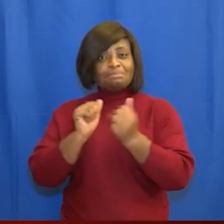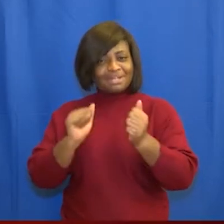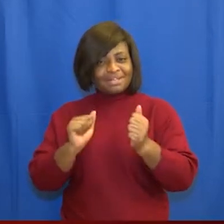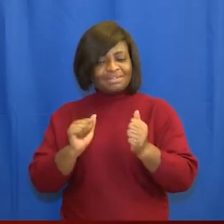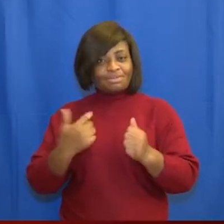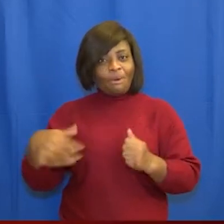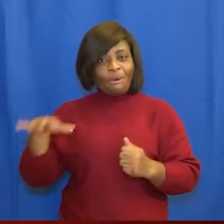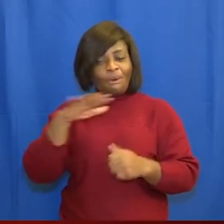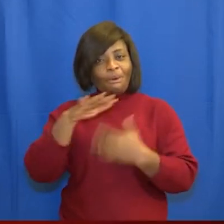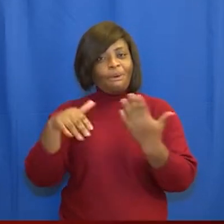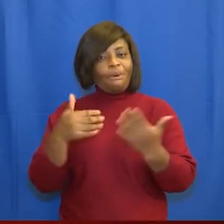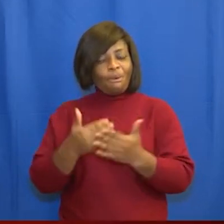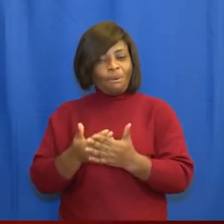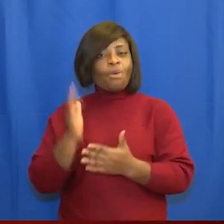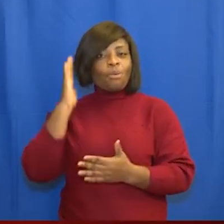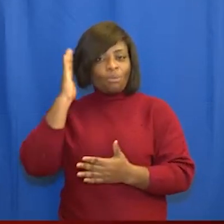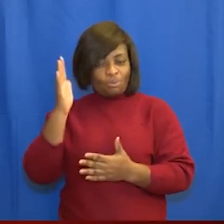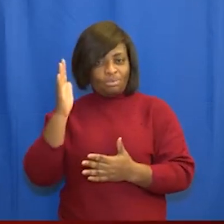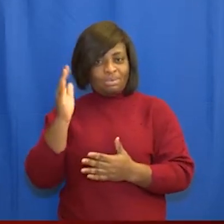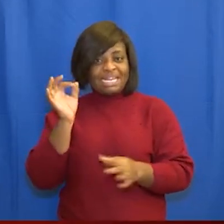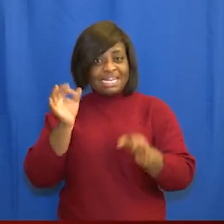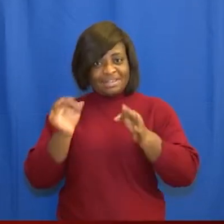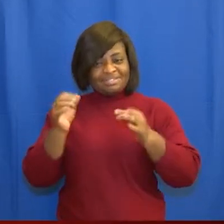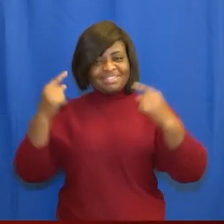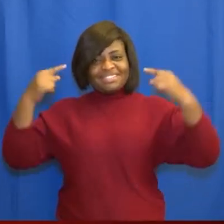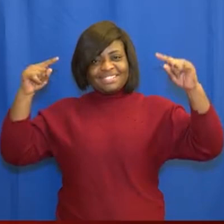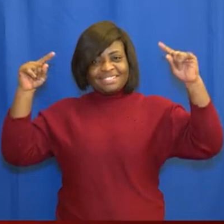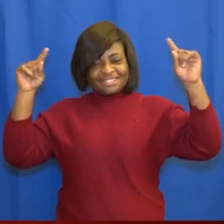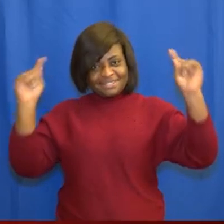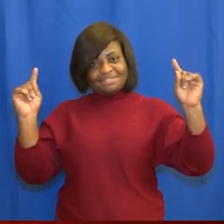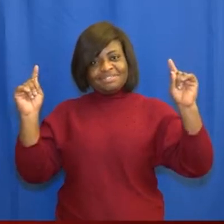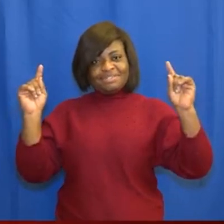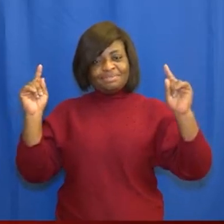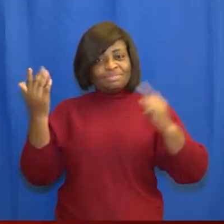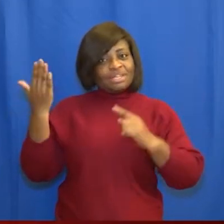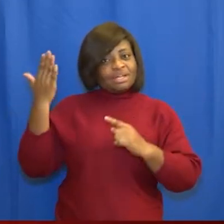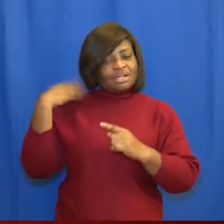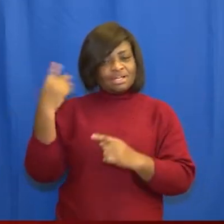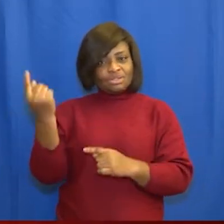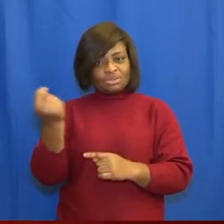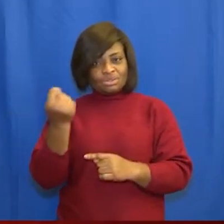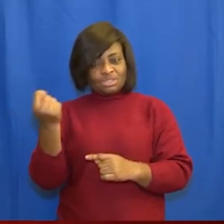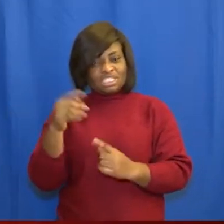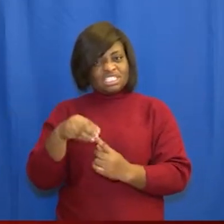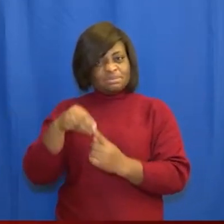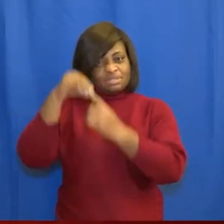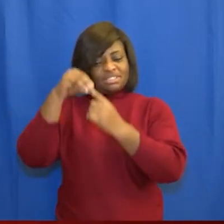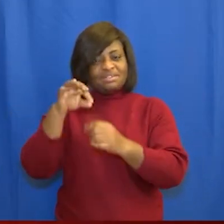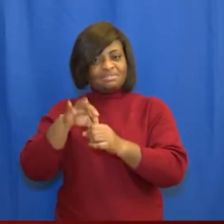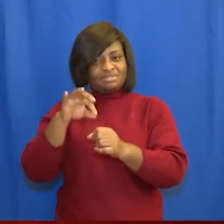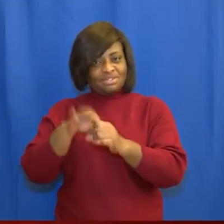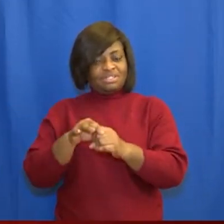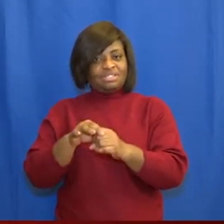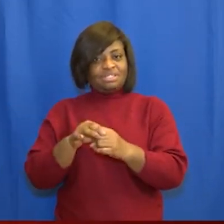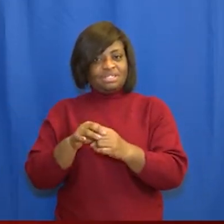will if indeed the successful holding of last tuesday special voting exercise